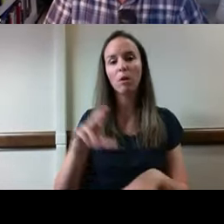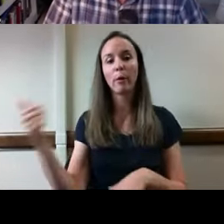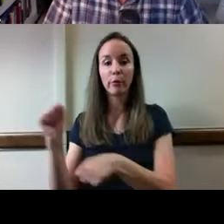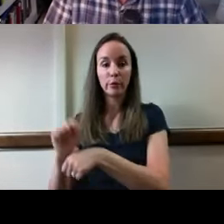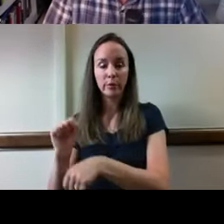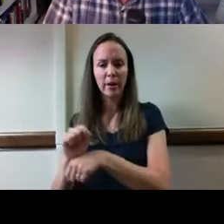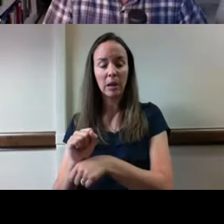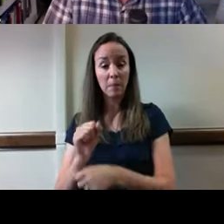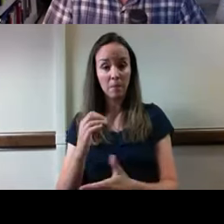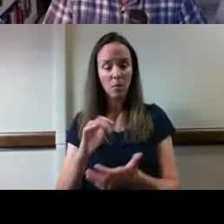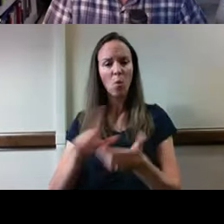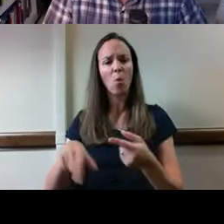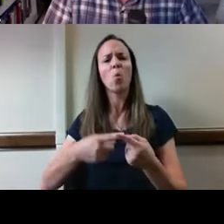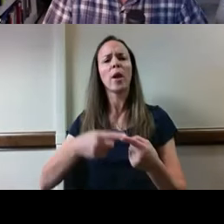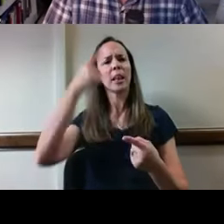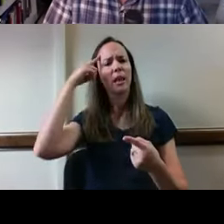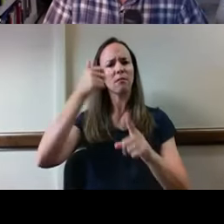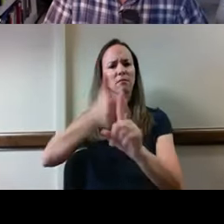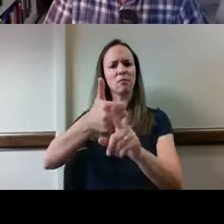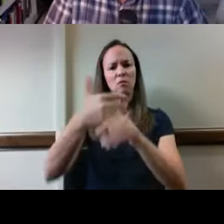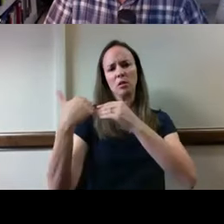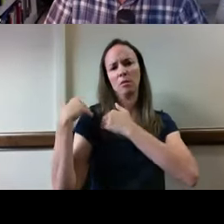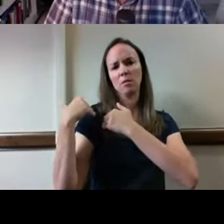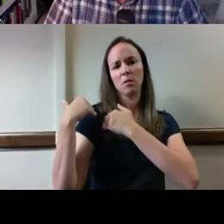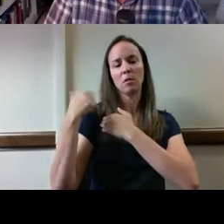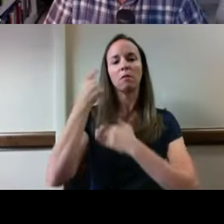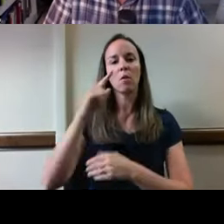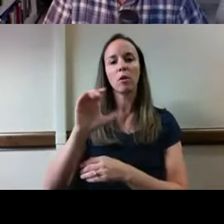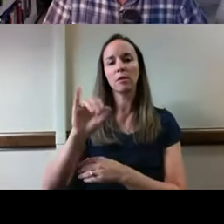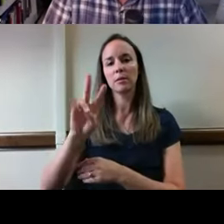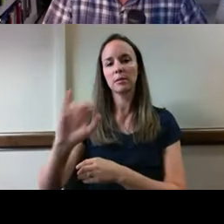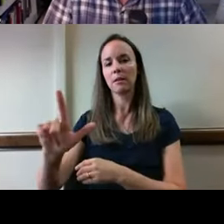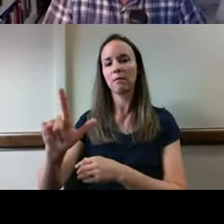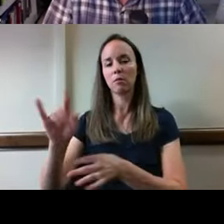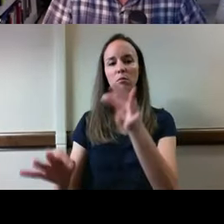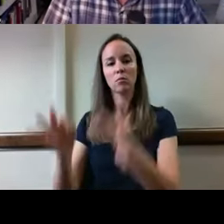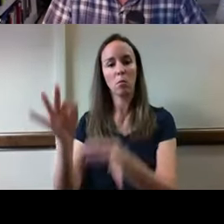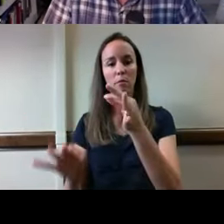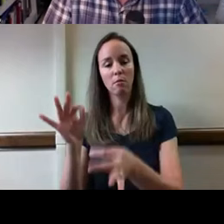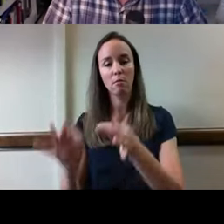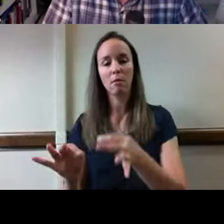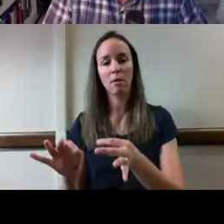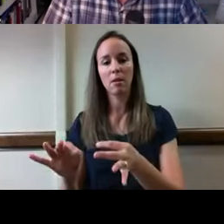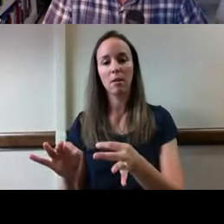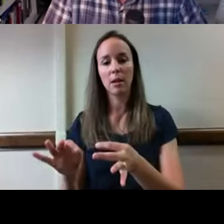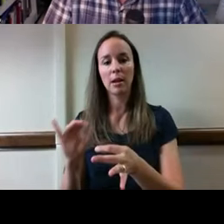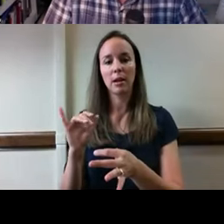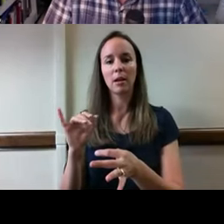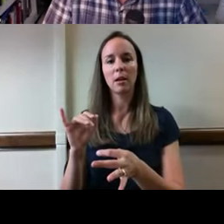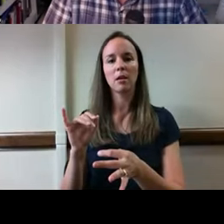might be held liable in a civil action following the prudent man